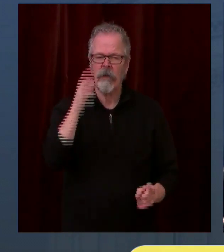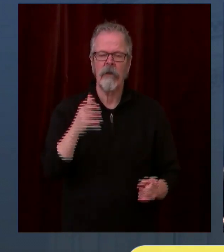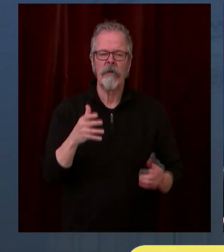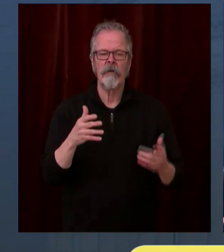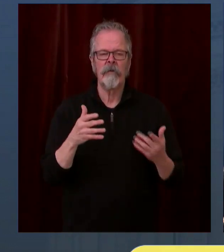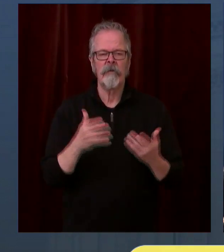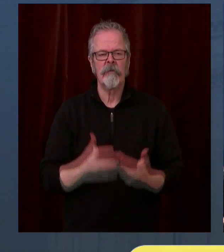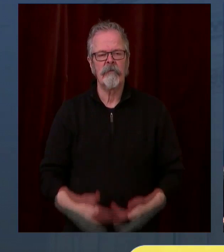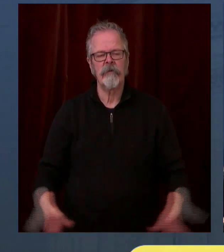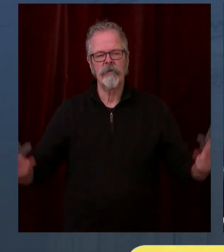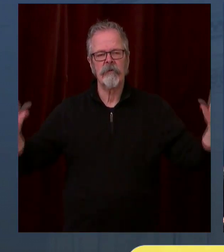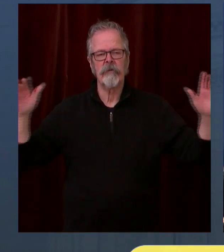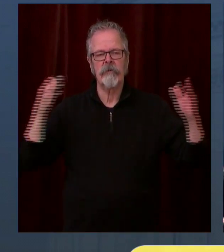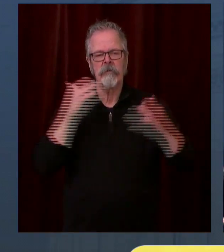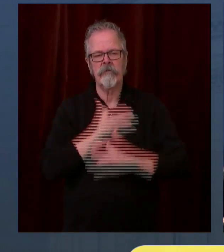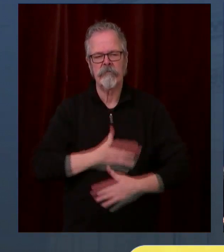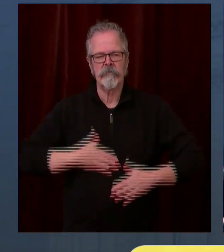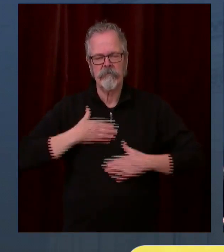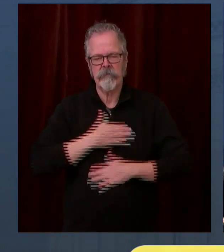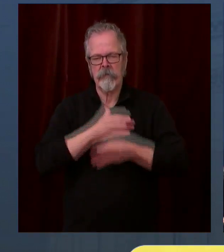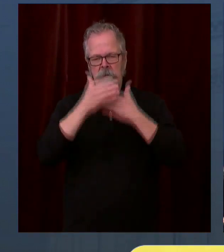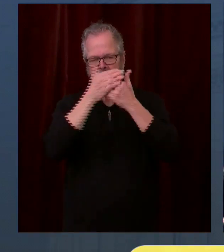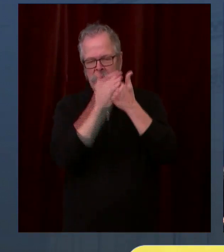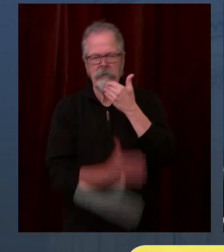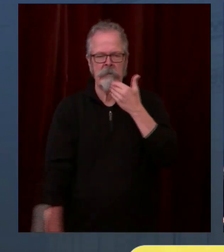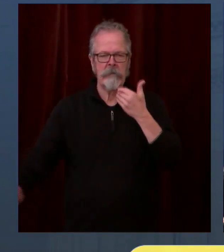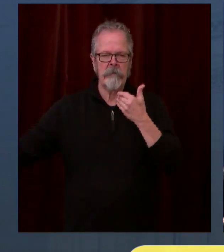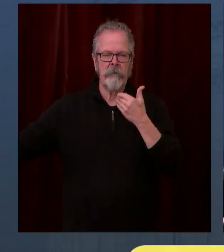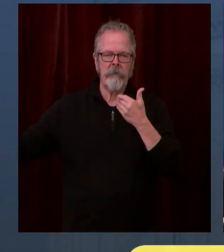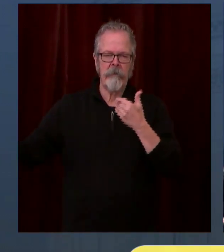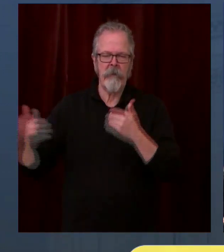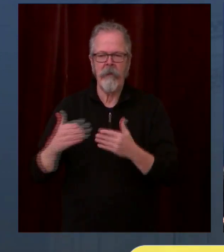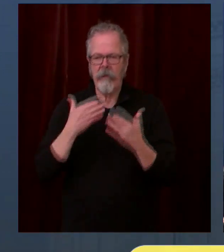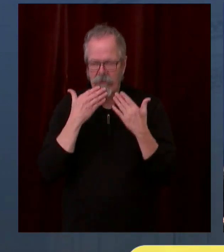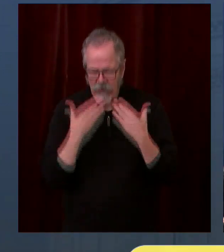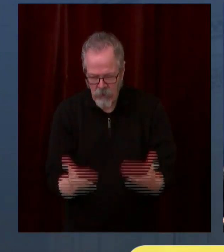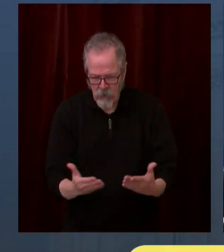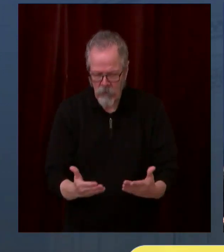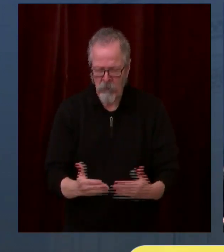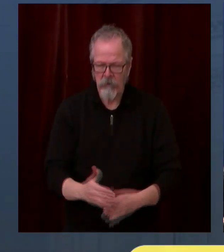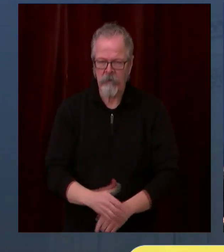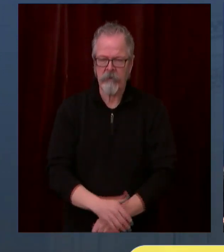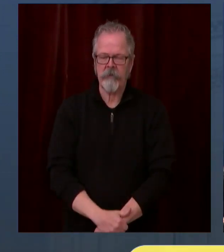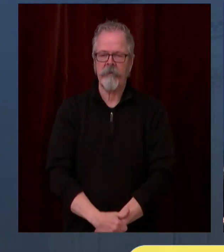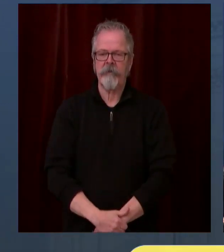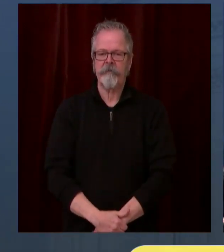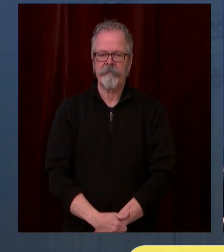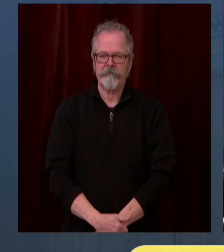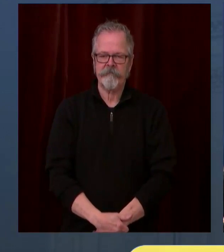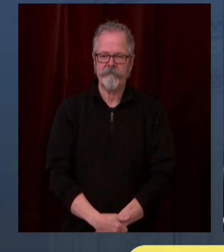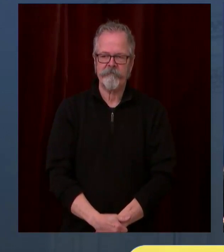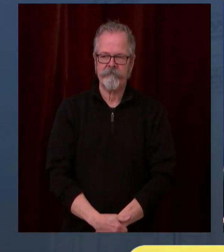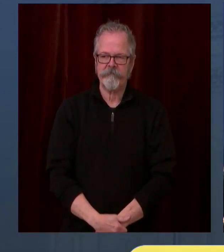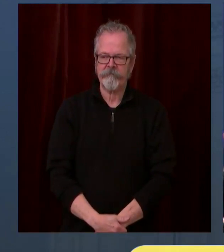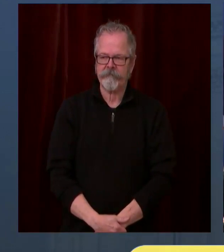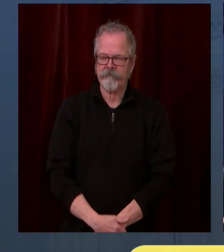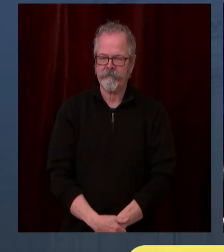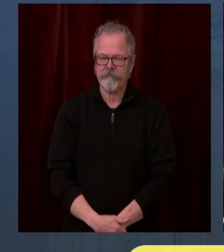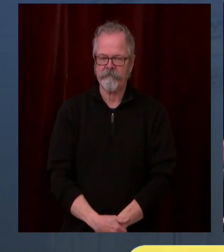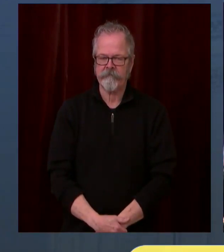as Washingtonians. So good luck. Please be well. Thank you.